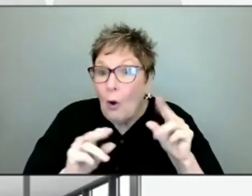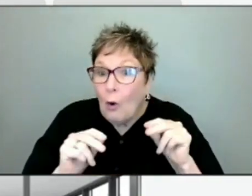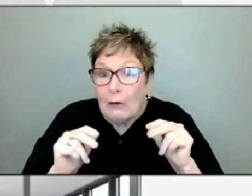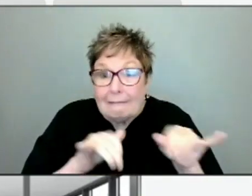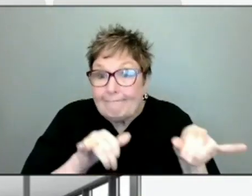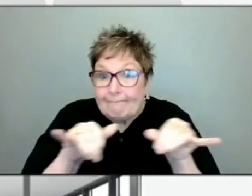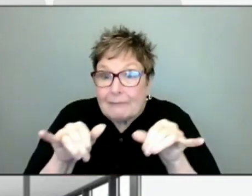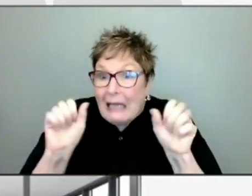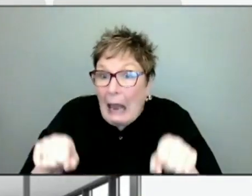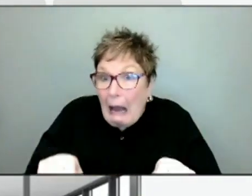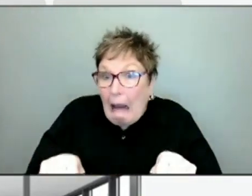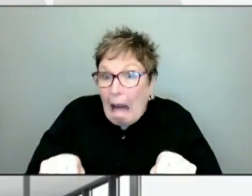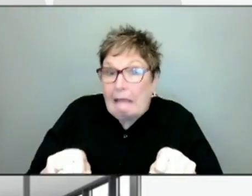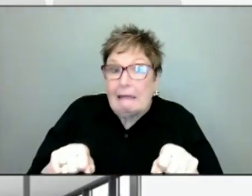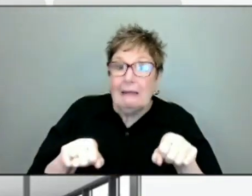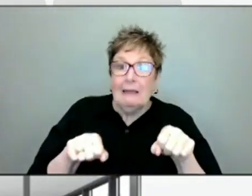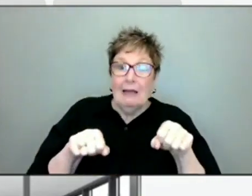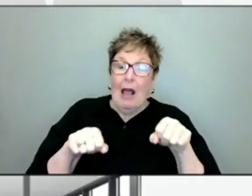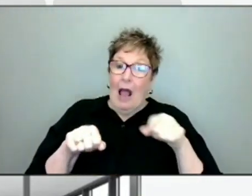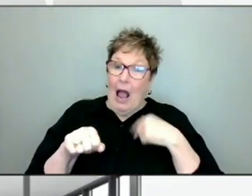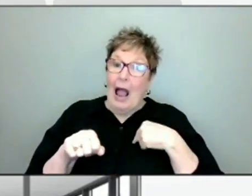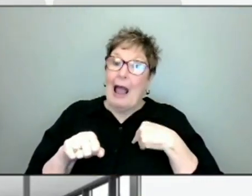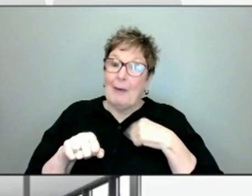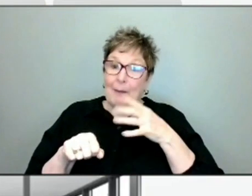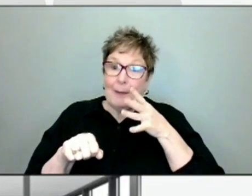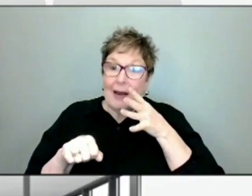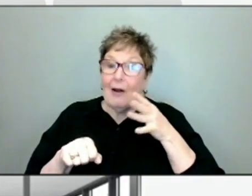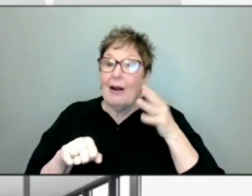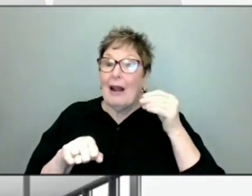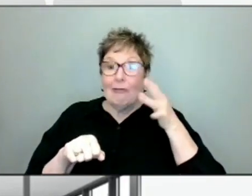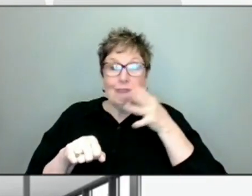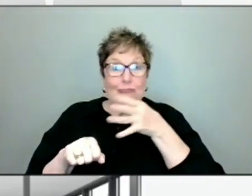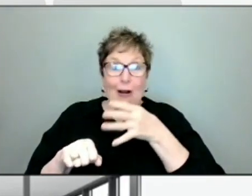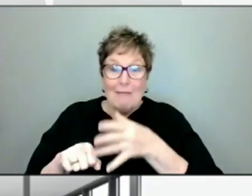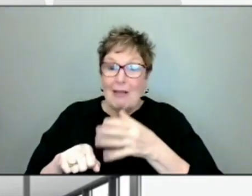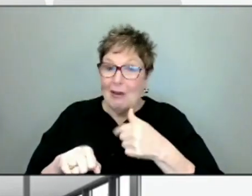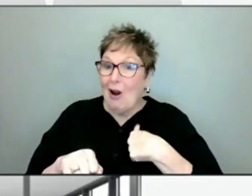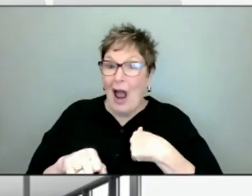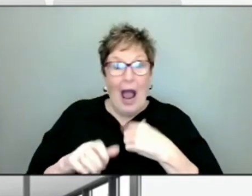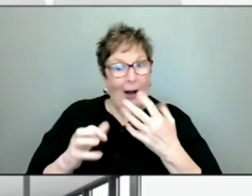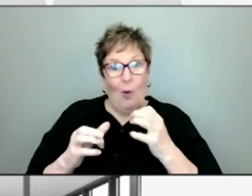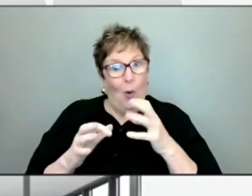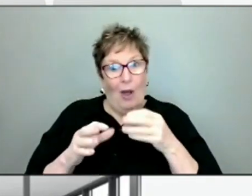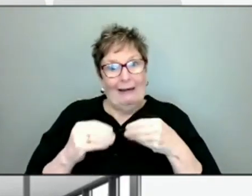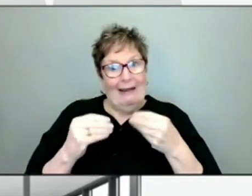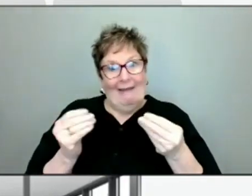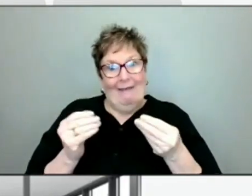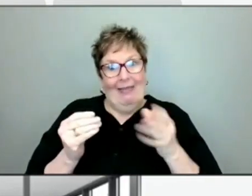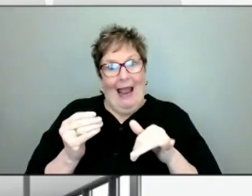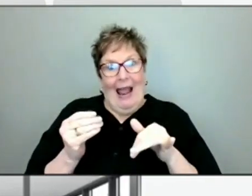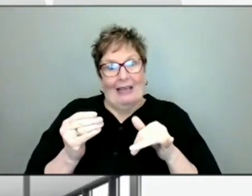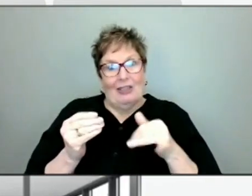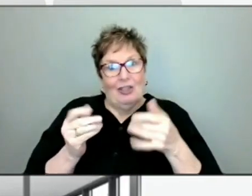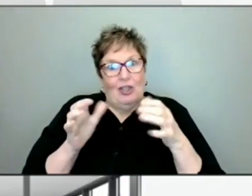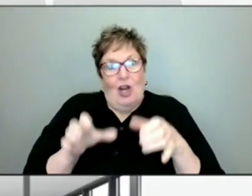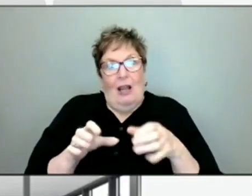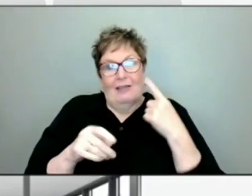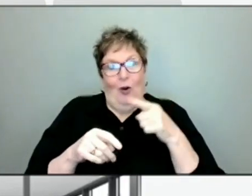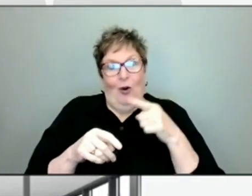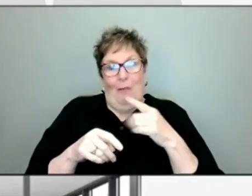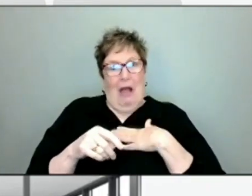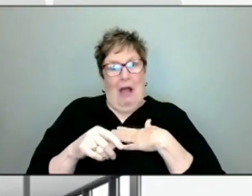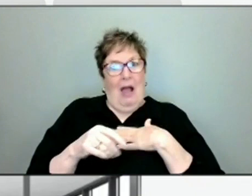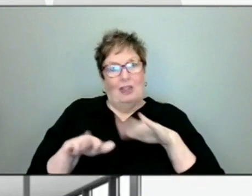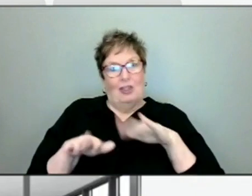parent, former parent, I'm not sure I'd want to gamble with that, with my child. And that's why we will